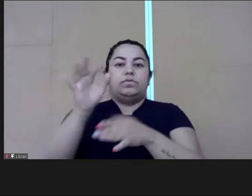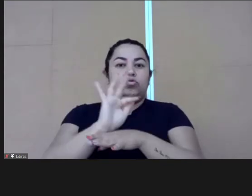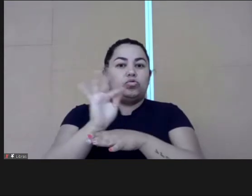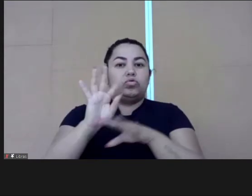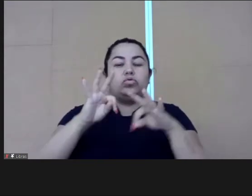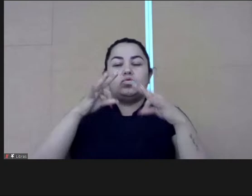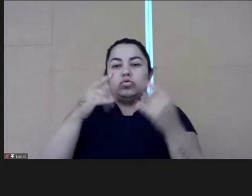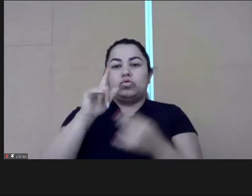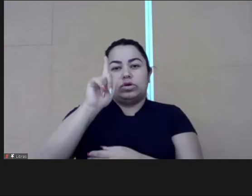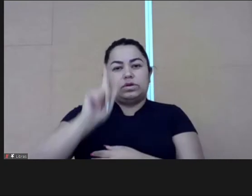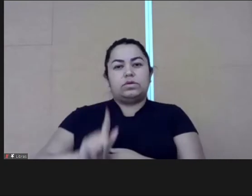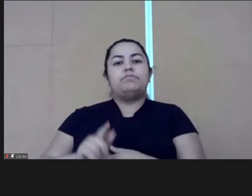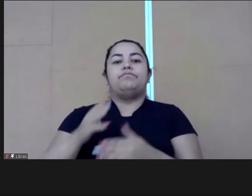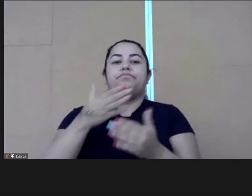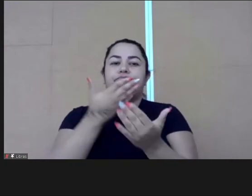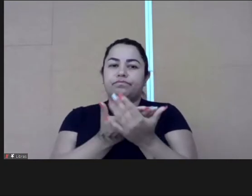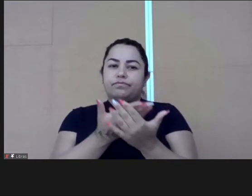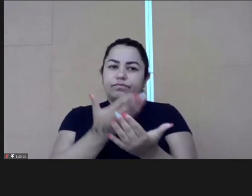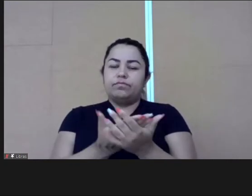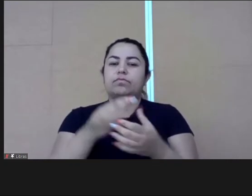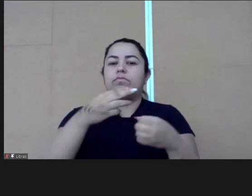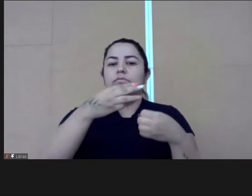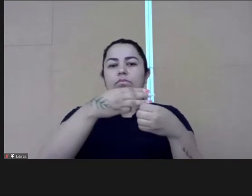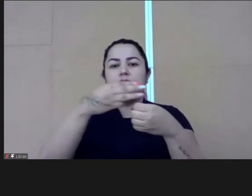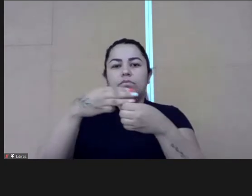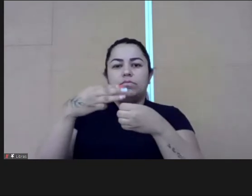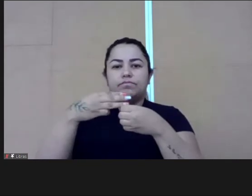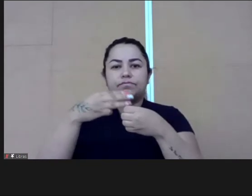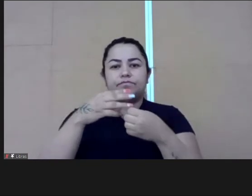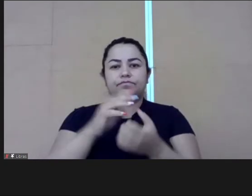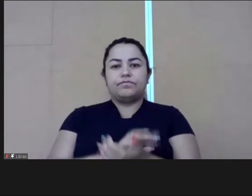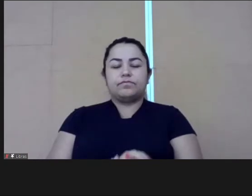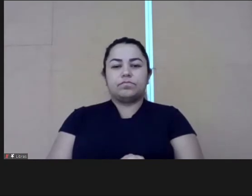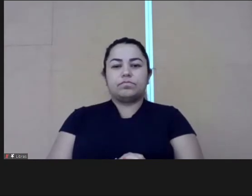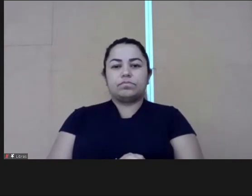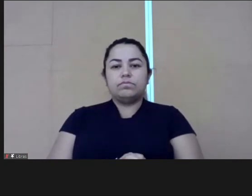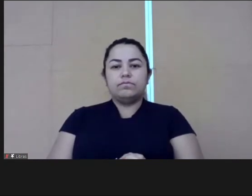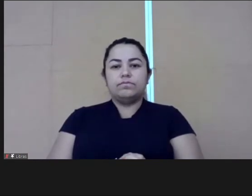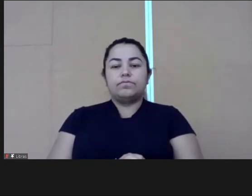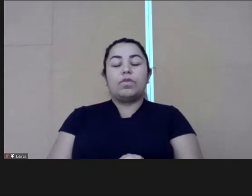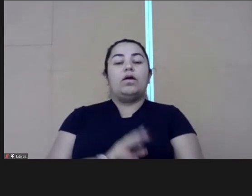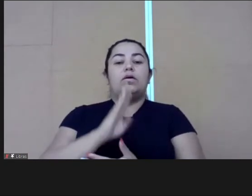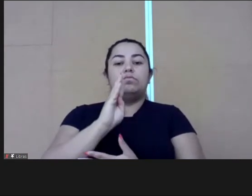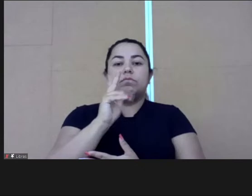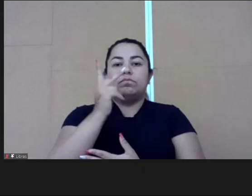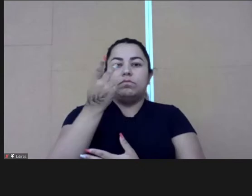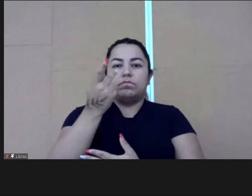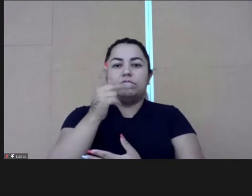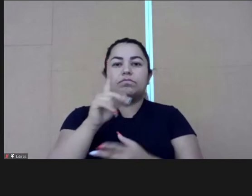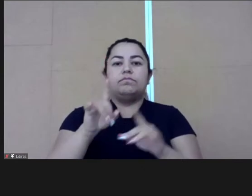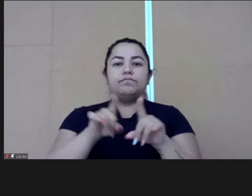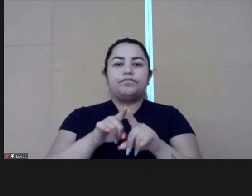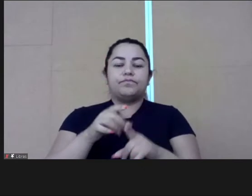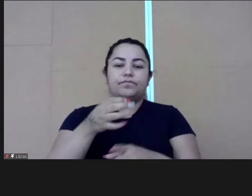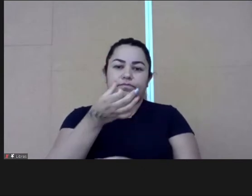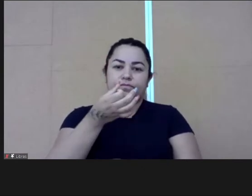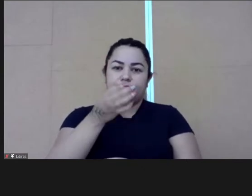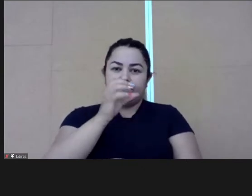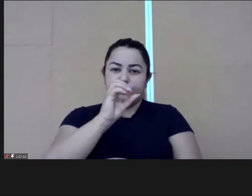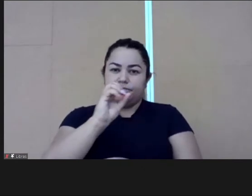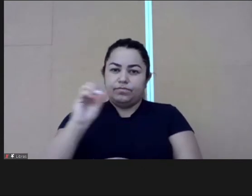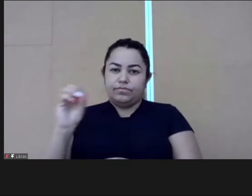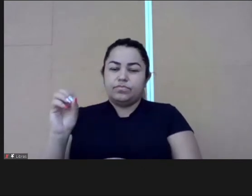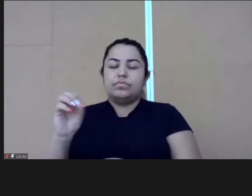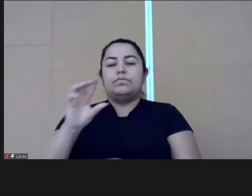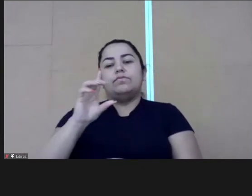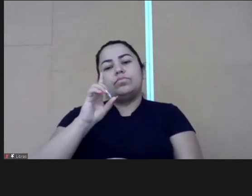a leadership formation for all the managers in schools in the municipality of Belo Horizonte. There